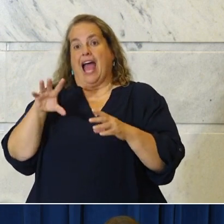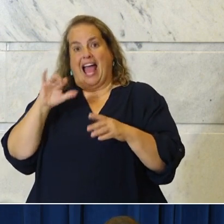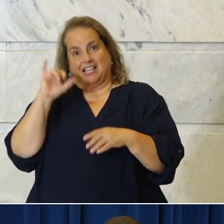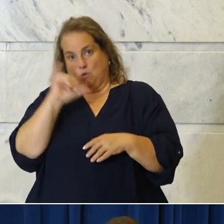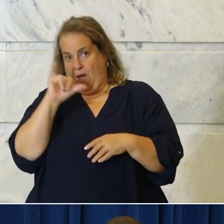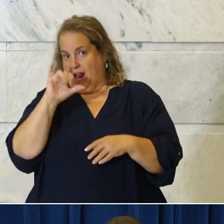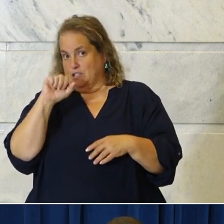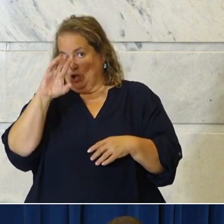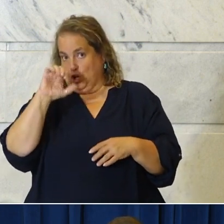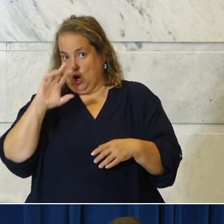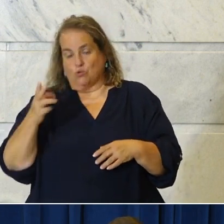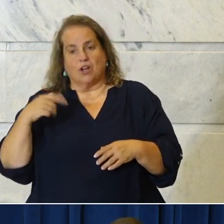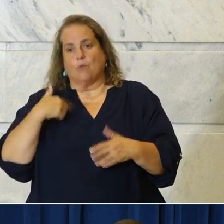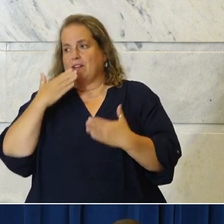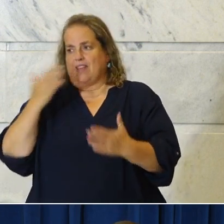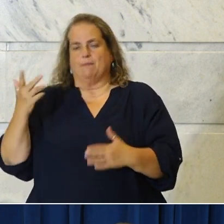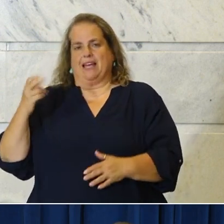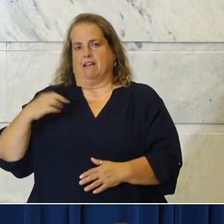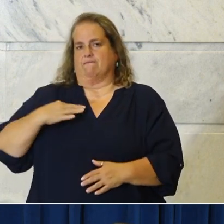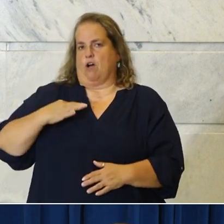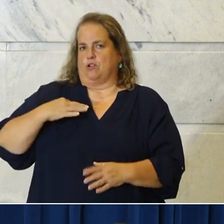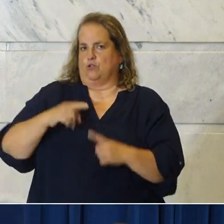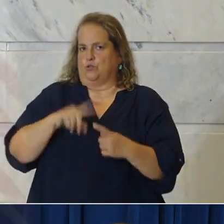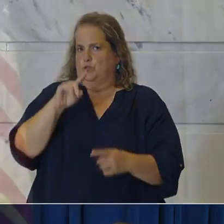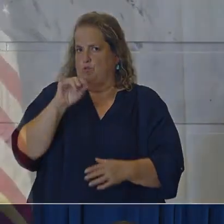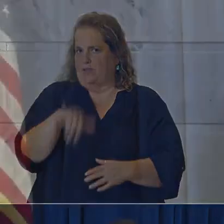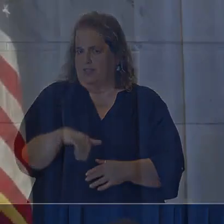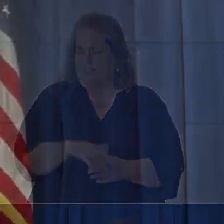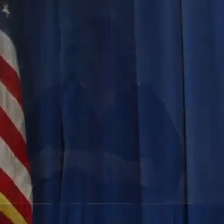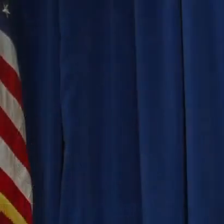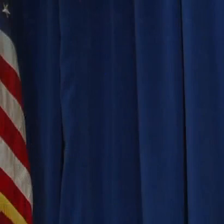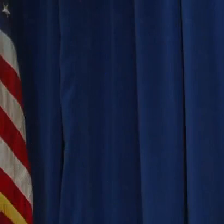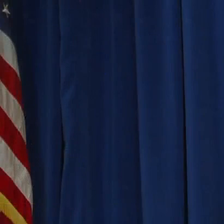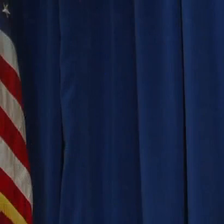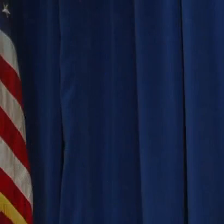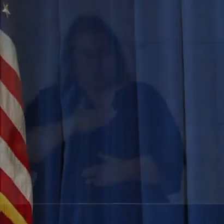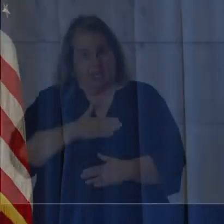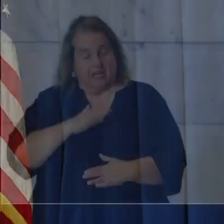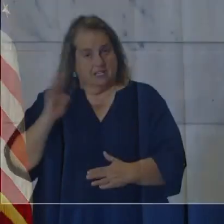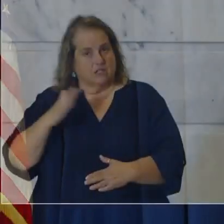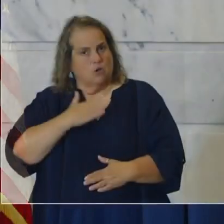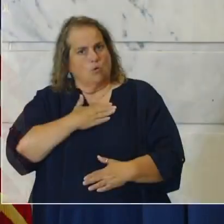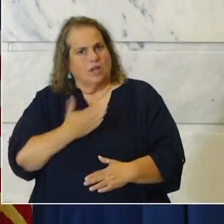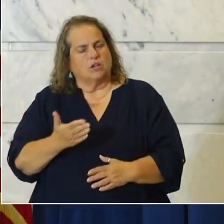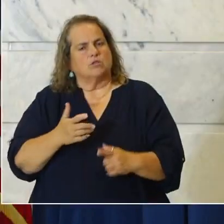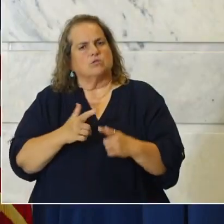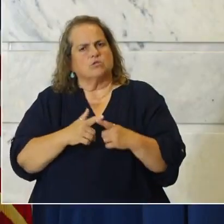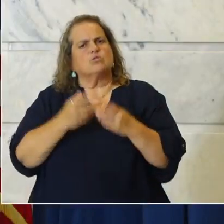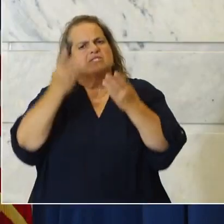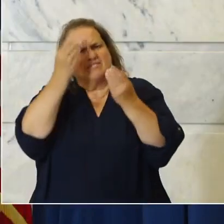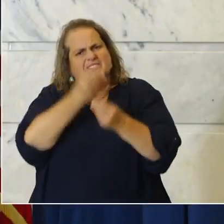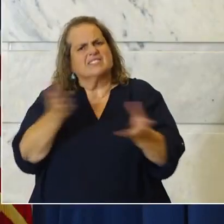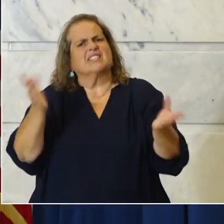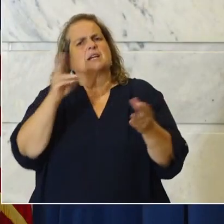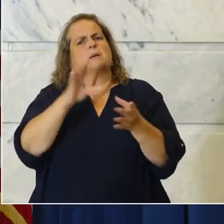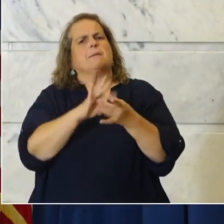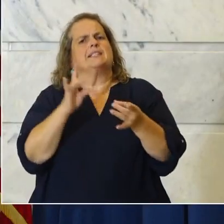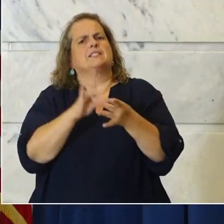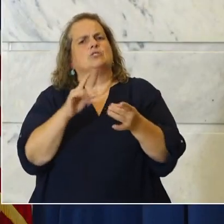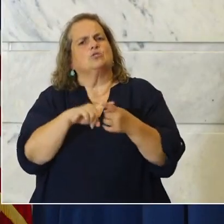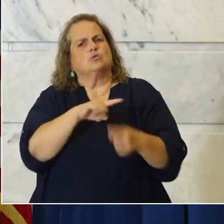to do this. We appreciate his willingness to get out there and to get out there early